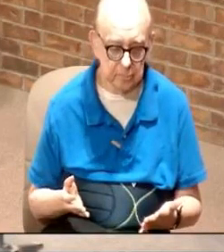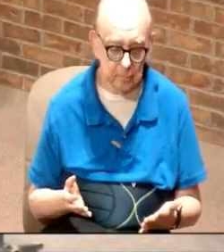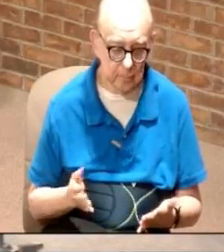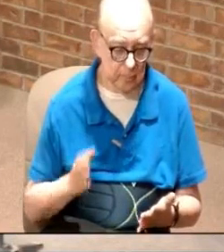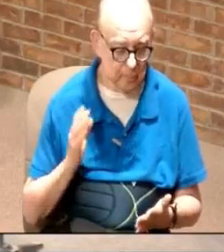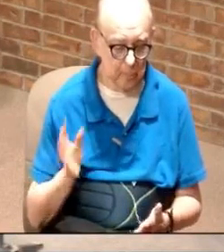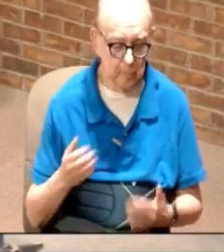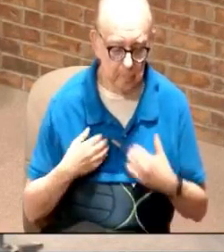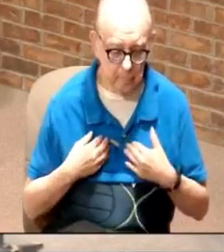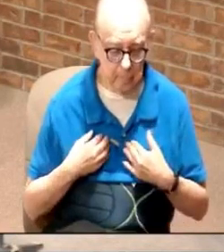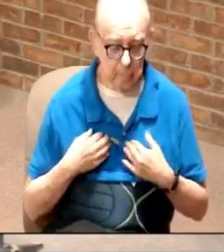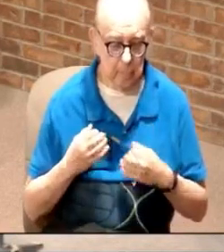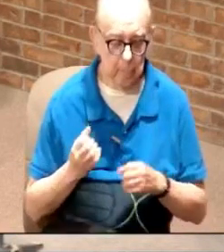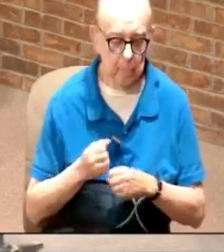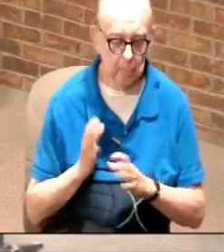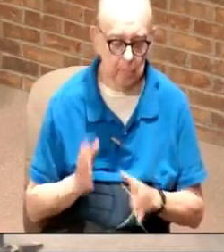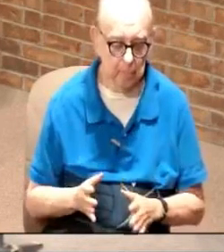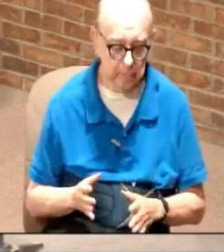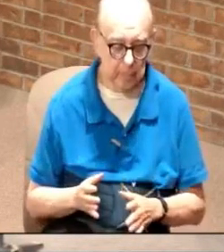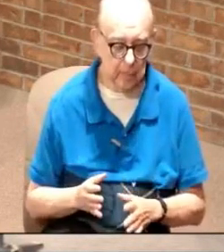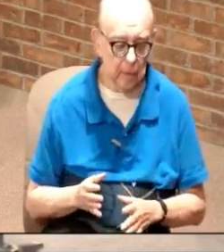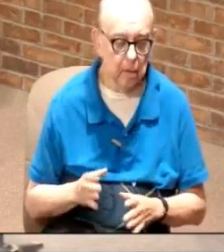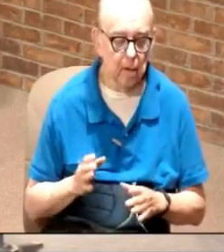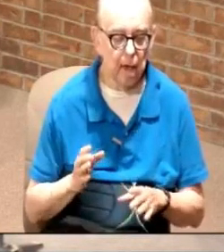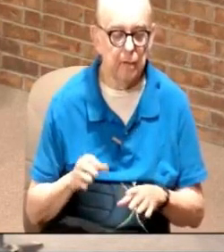You have creator to Yahweh.